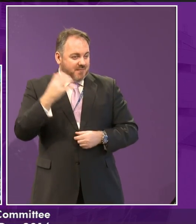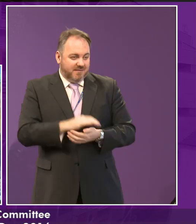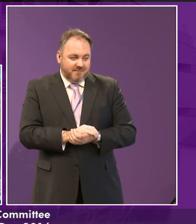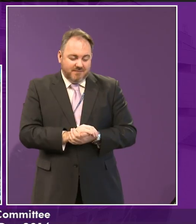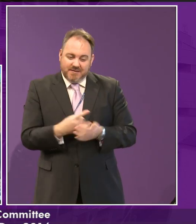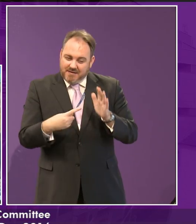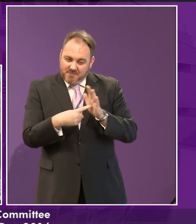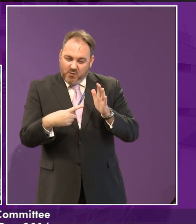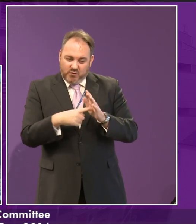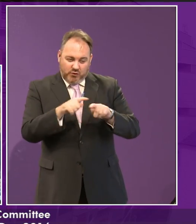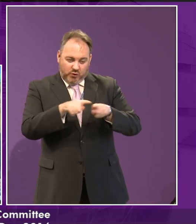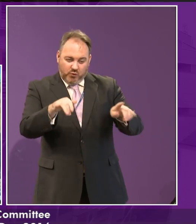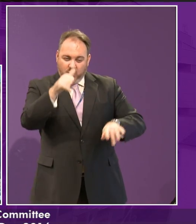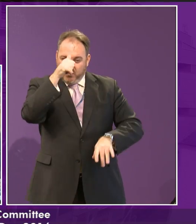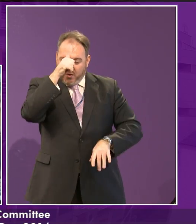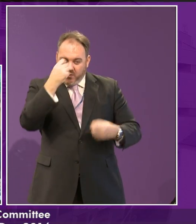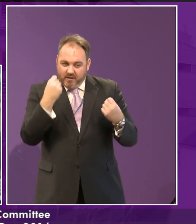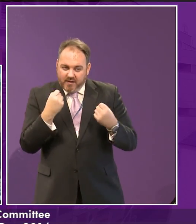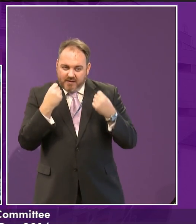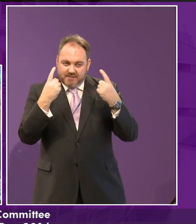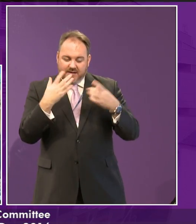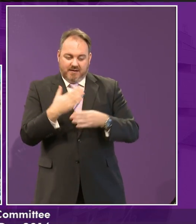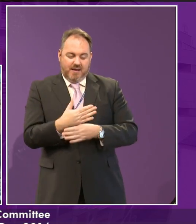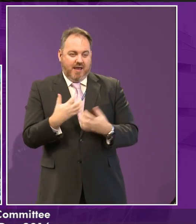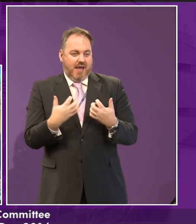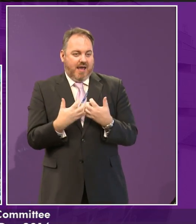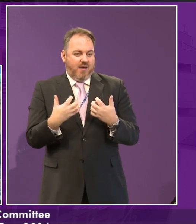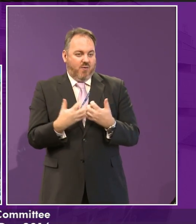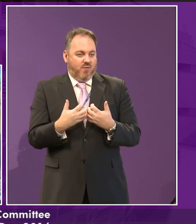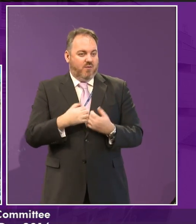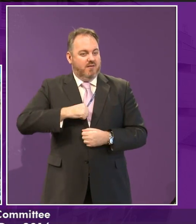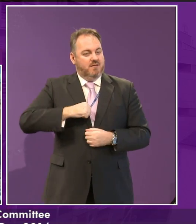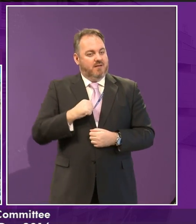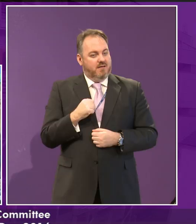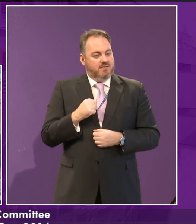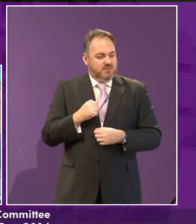this works, this place works, and how you, your voice is as important as everybody else's.